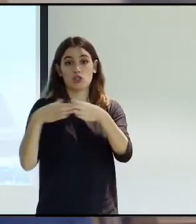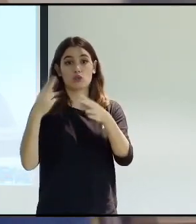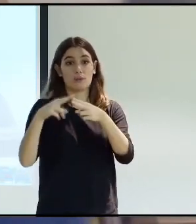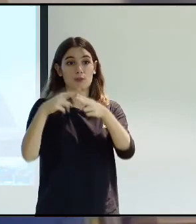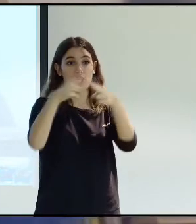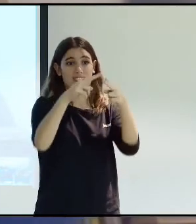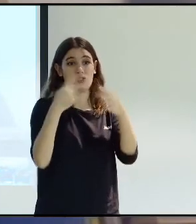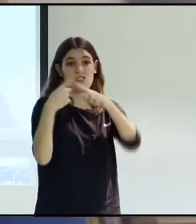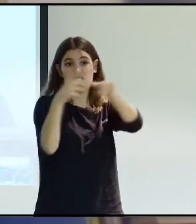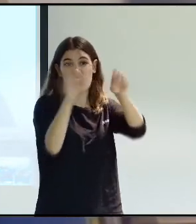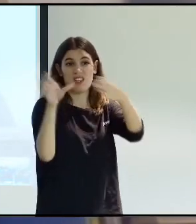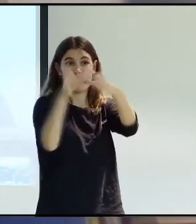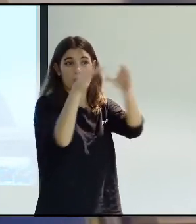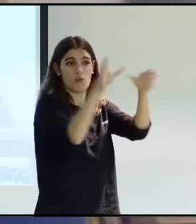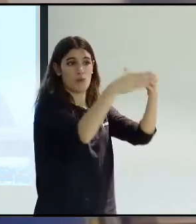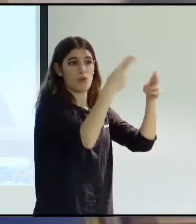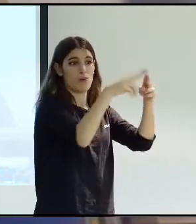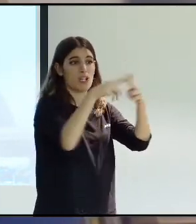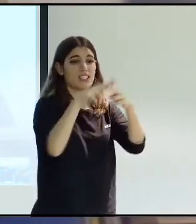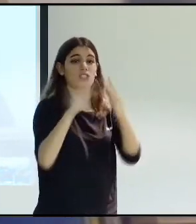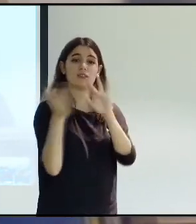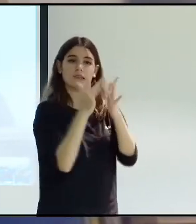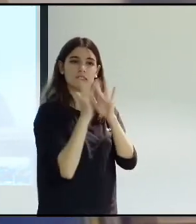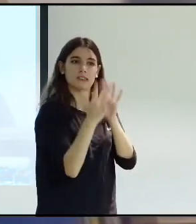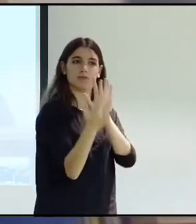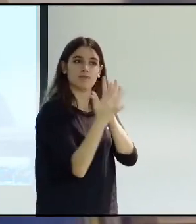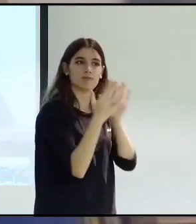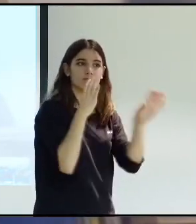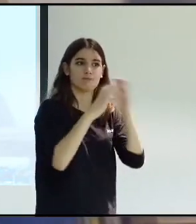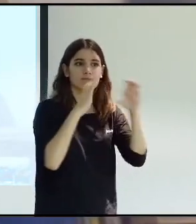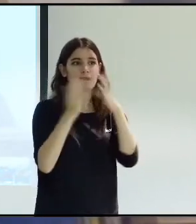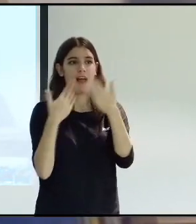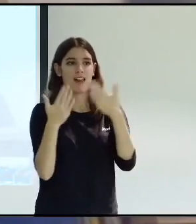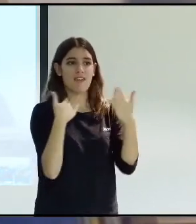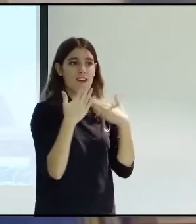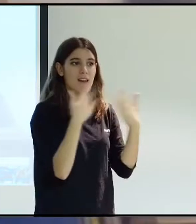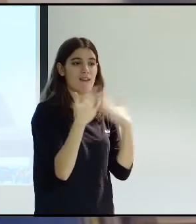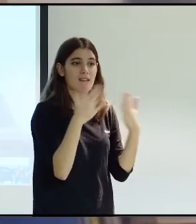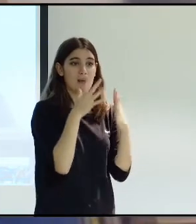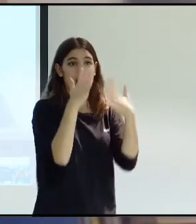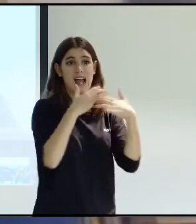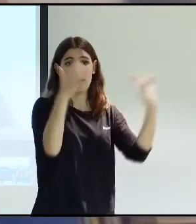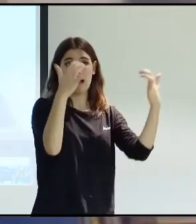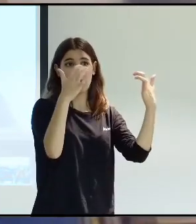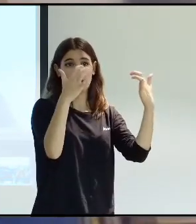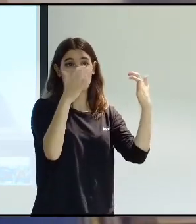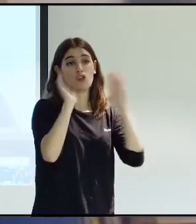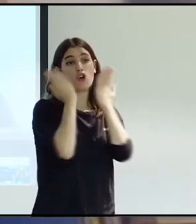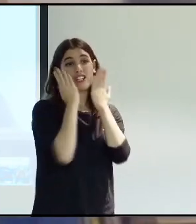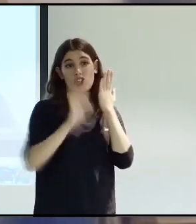with parliamentarians from different political parties in